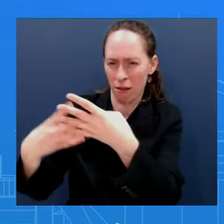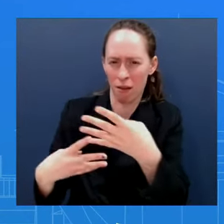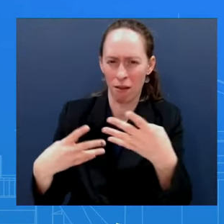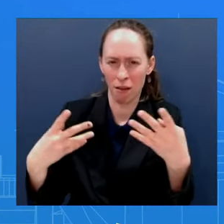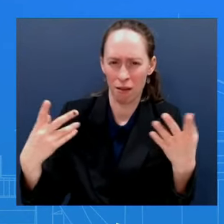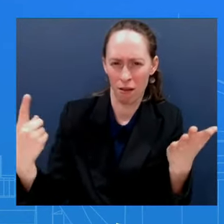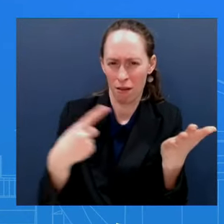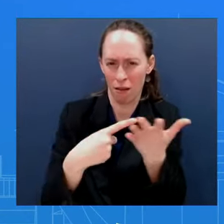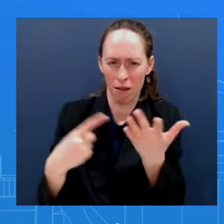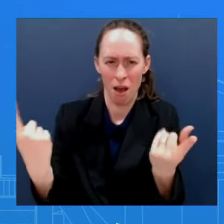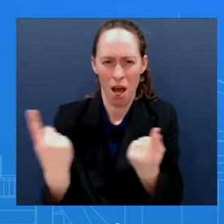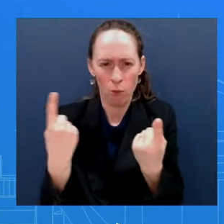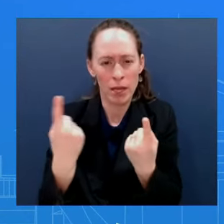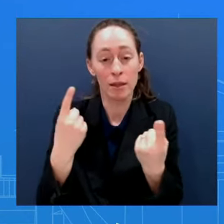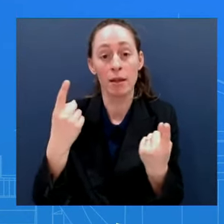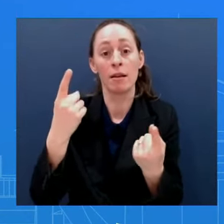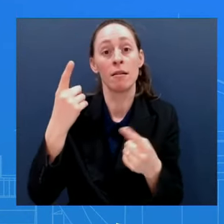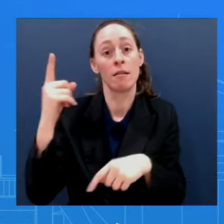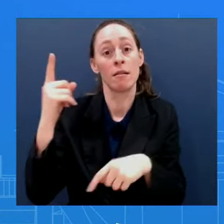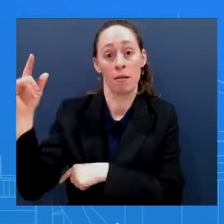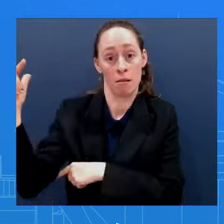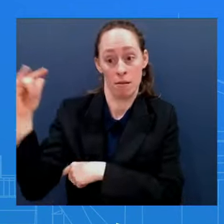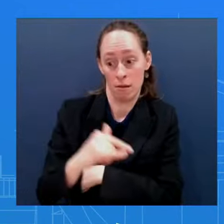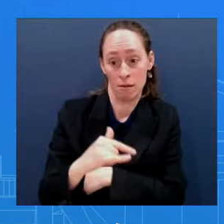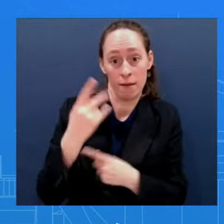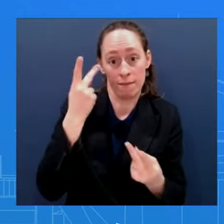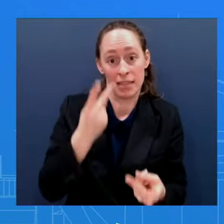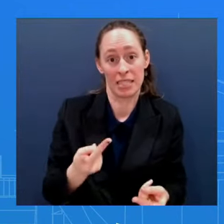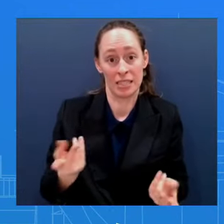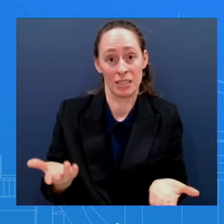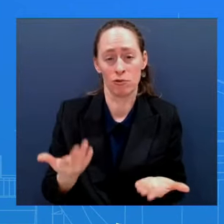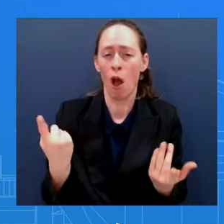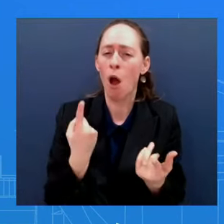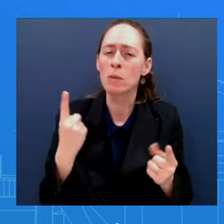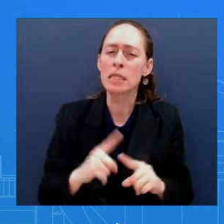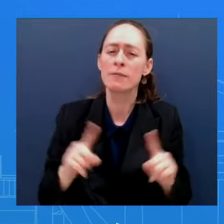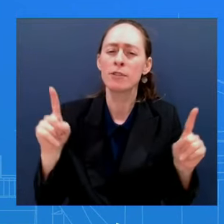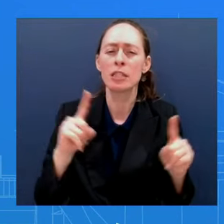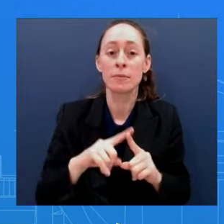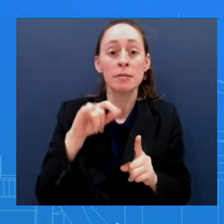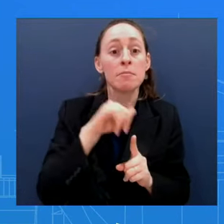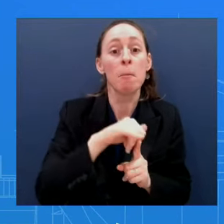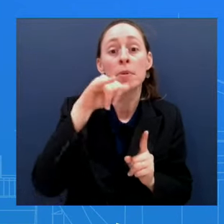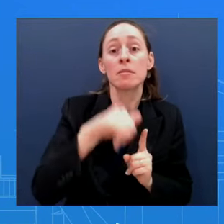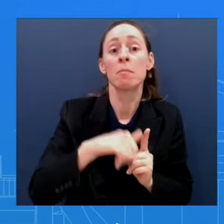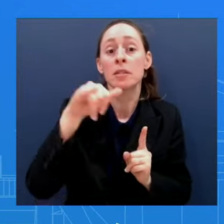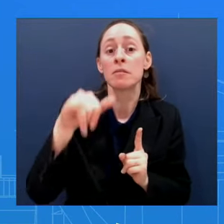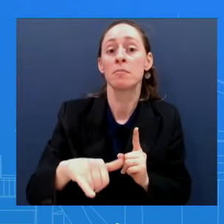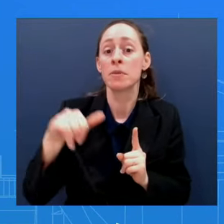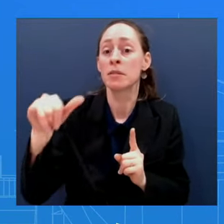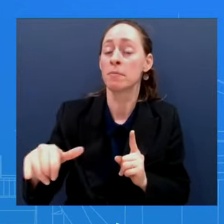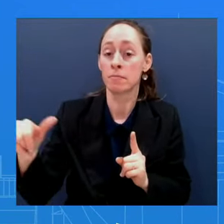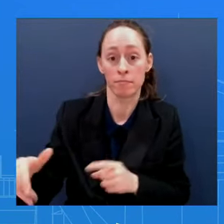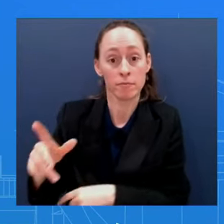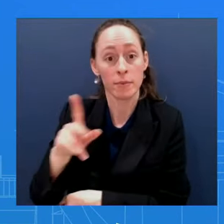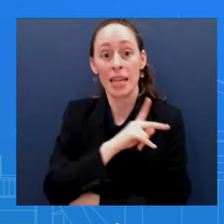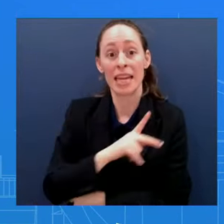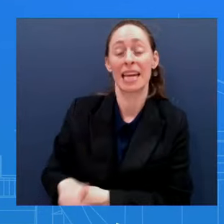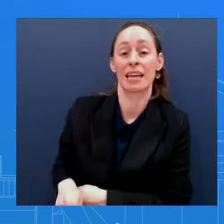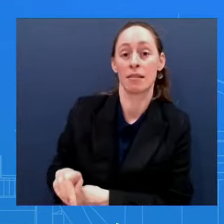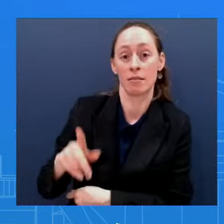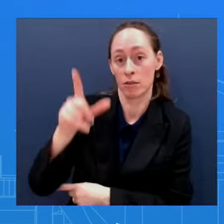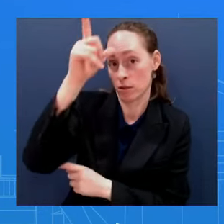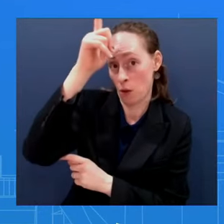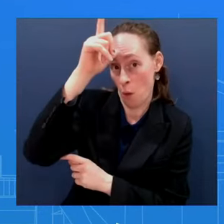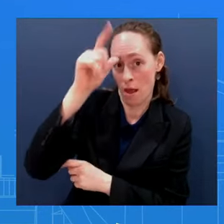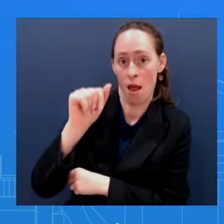And with this particular trip, King Abdullah, every time he's been here, there has not been a 2 plus 2 So I would remind, remind you all of that as well